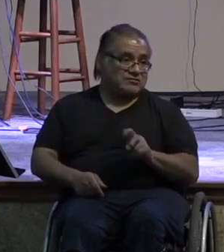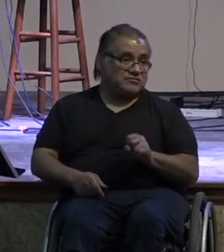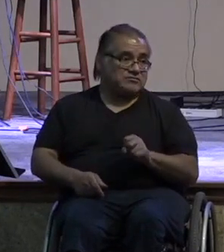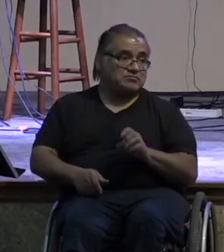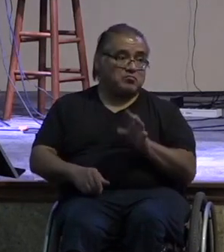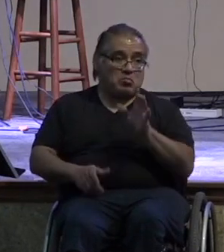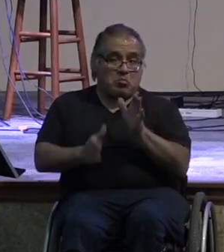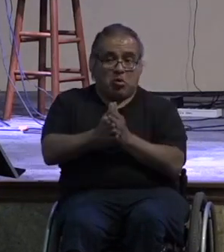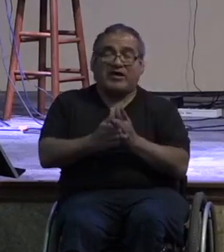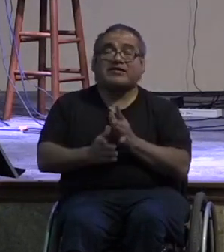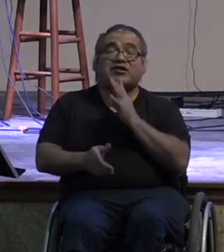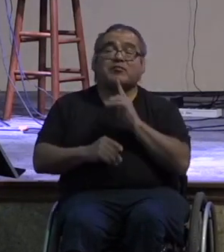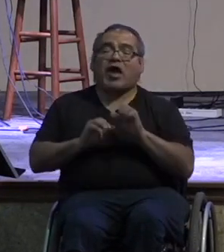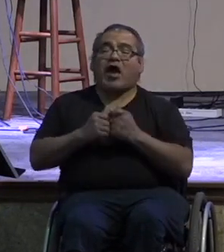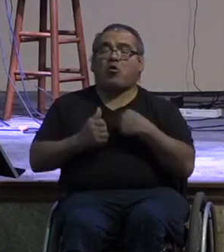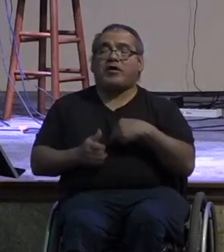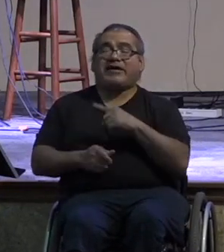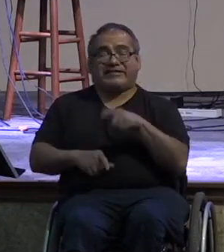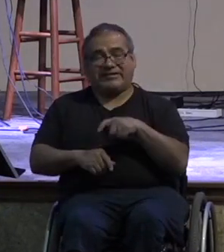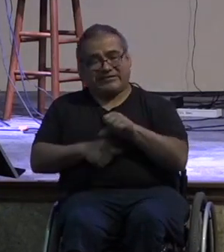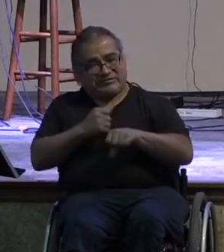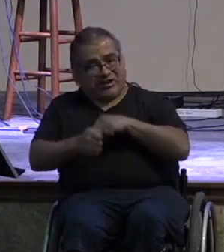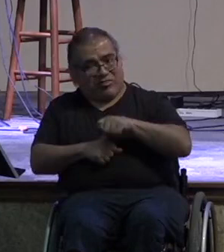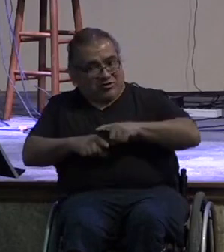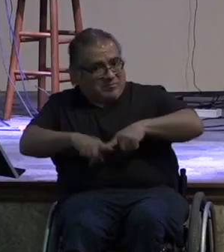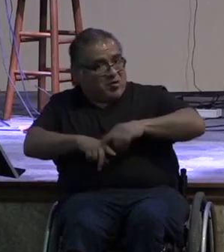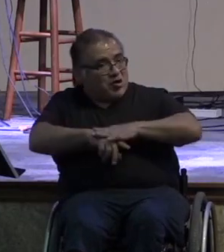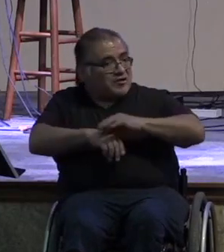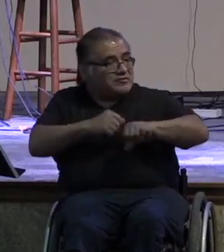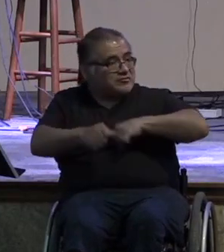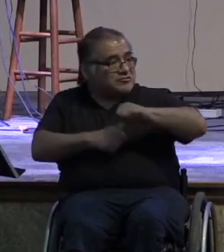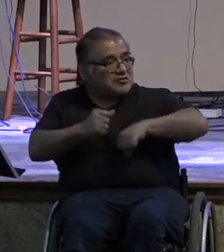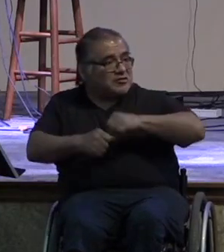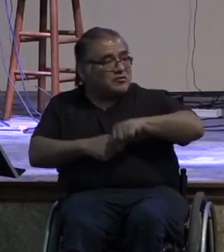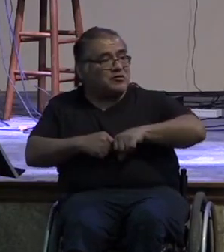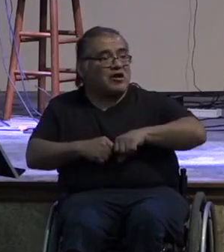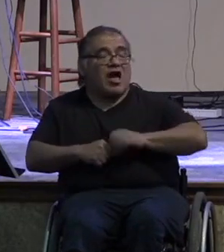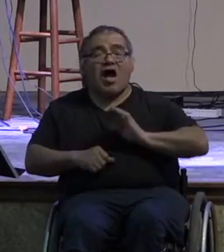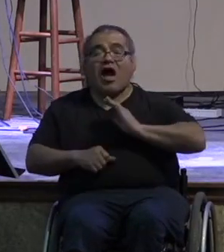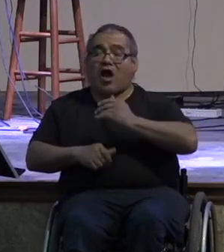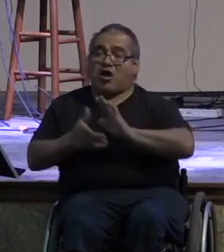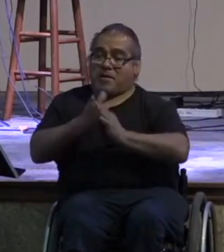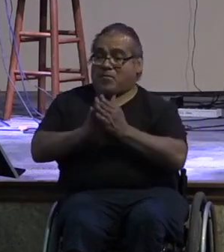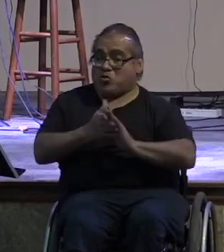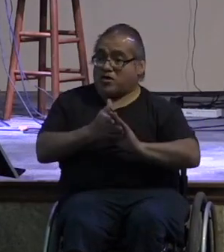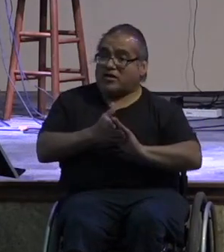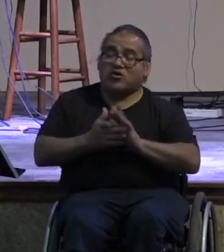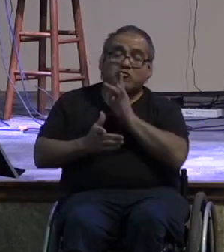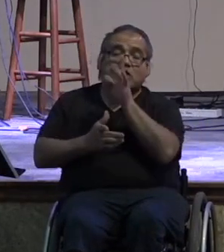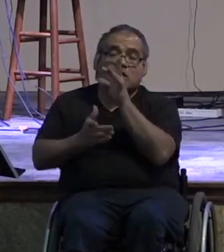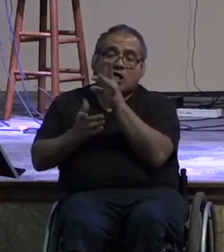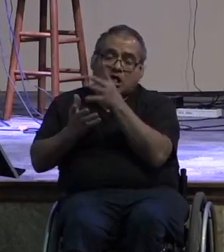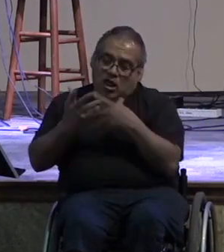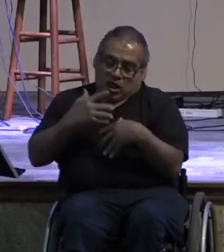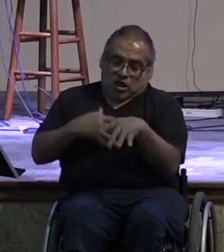other even today i know it doesn't seem like it but our communities are terribly interconnected in ways that we can't even fathom we